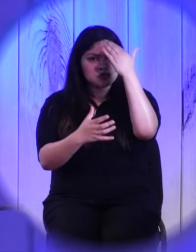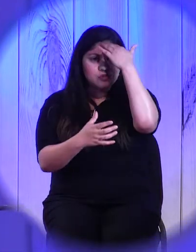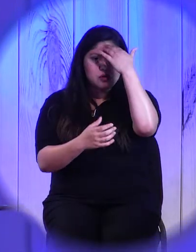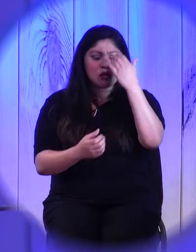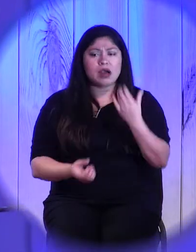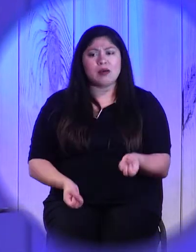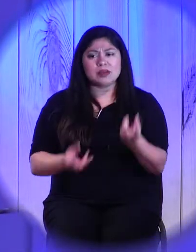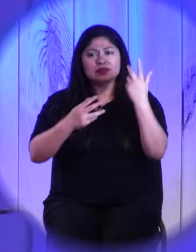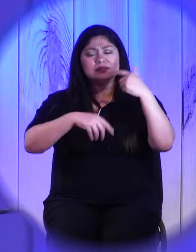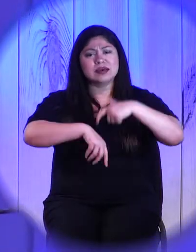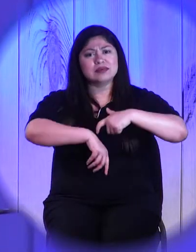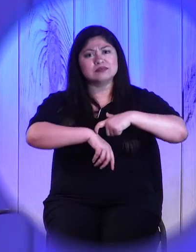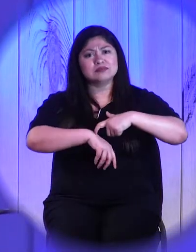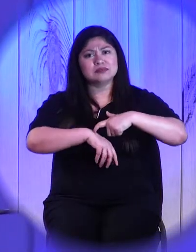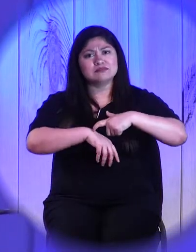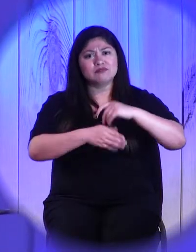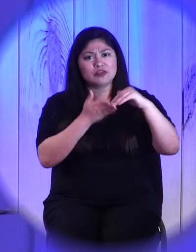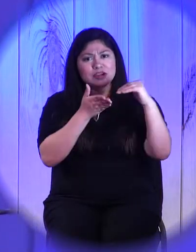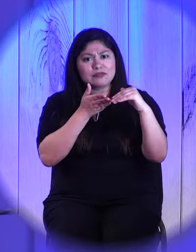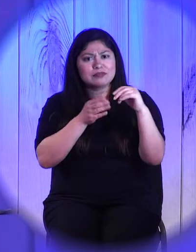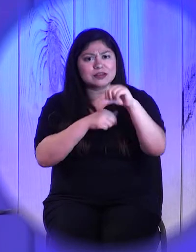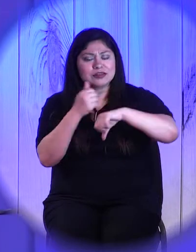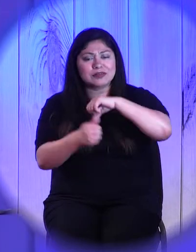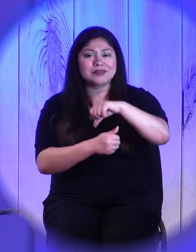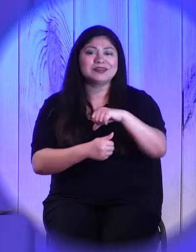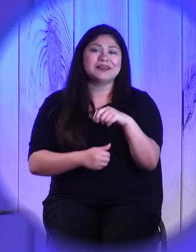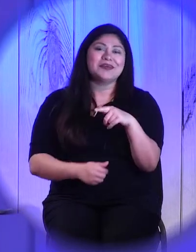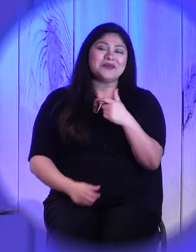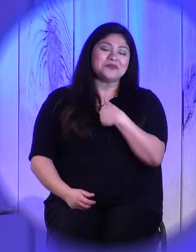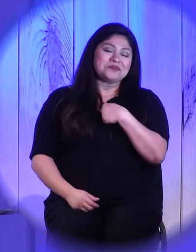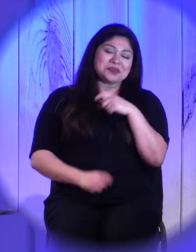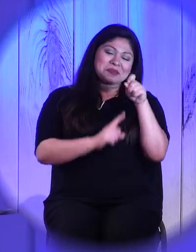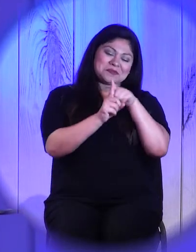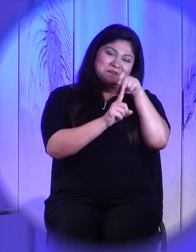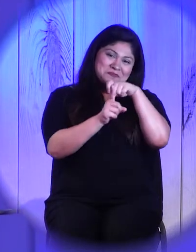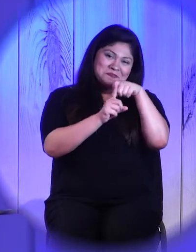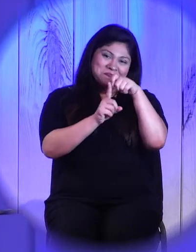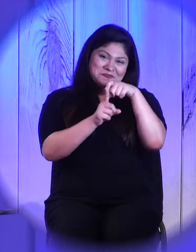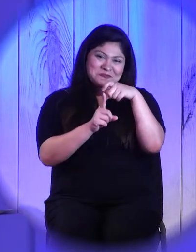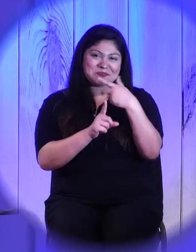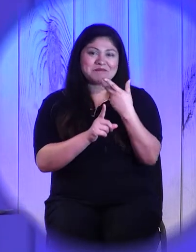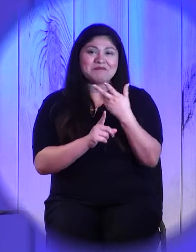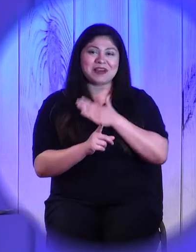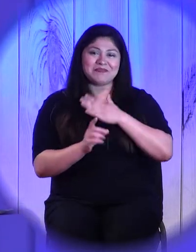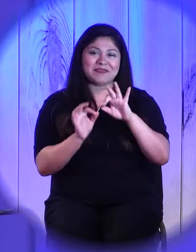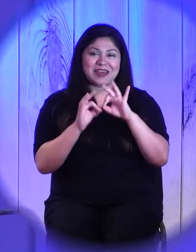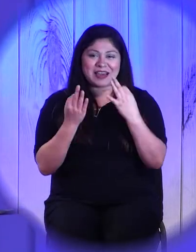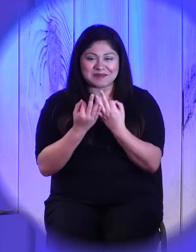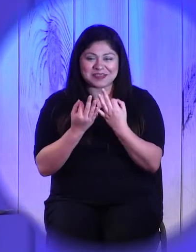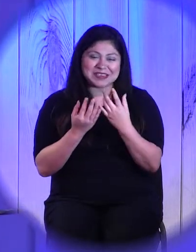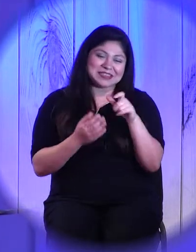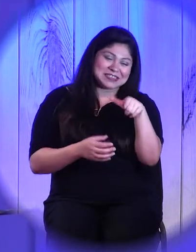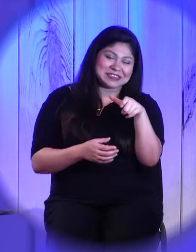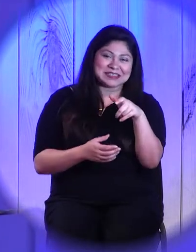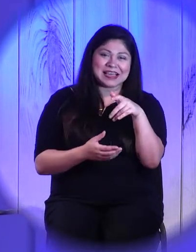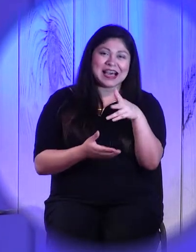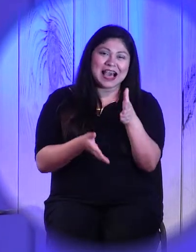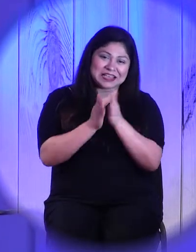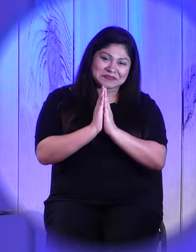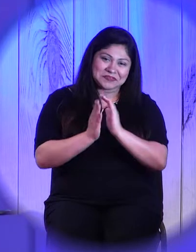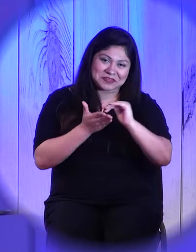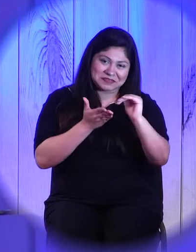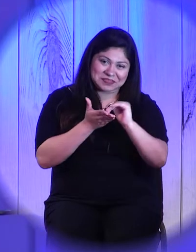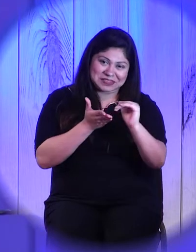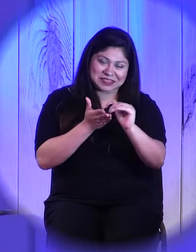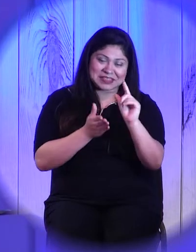before picking on really any of my immediate family members today and then needing to ask for their forgiveness later, I'll pick on the one family member